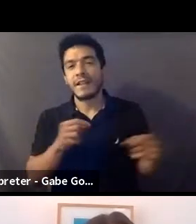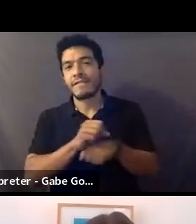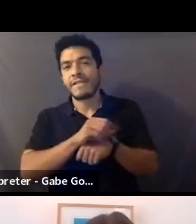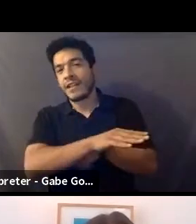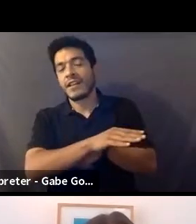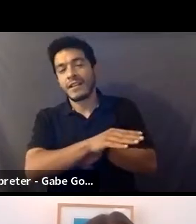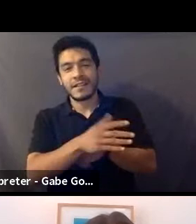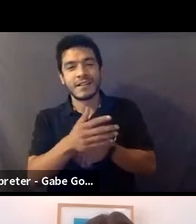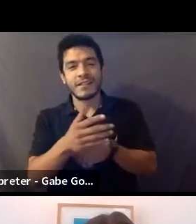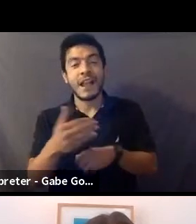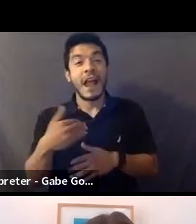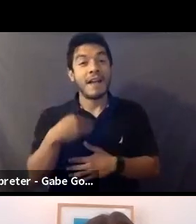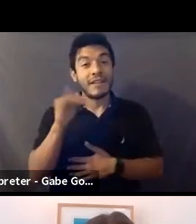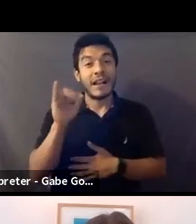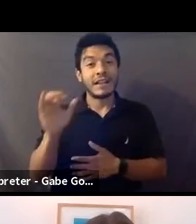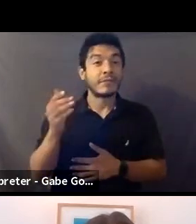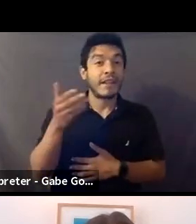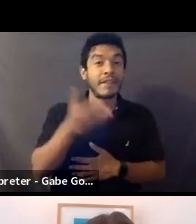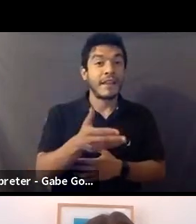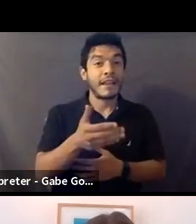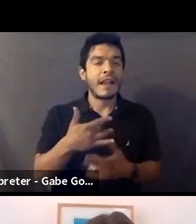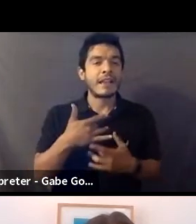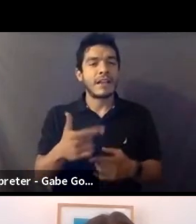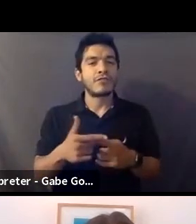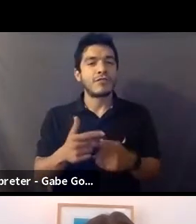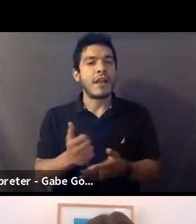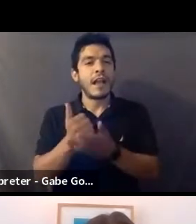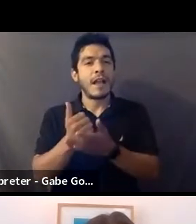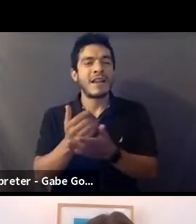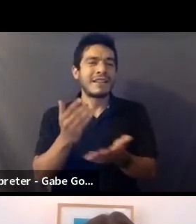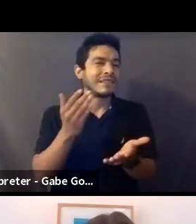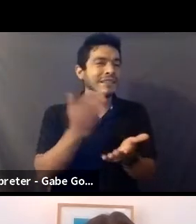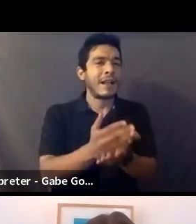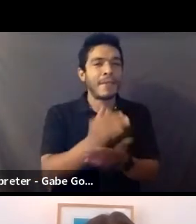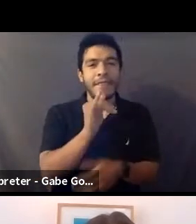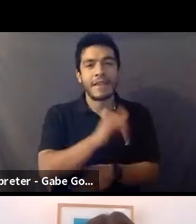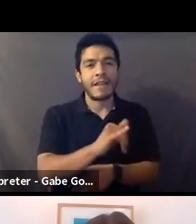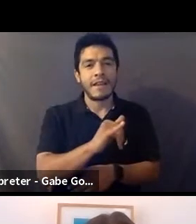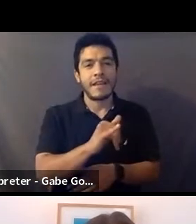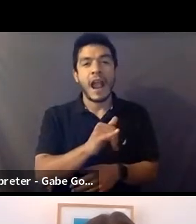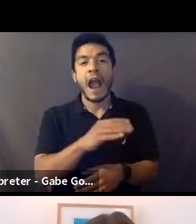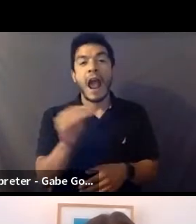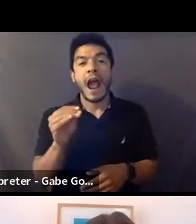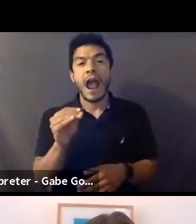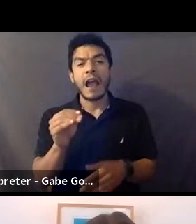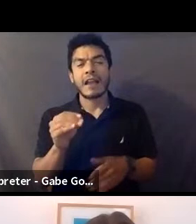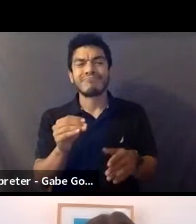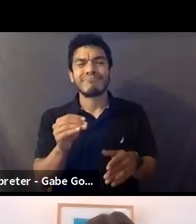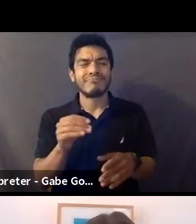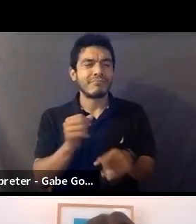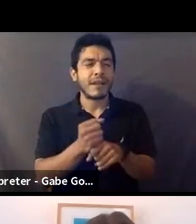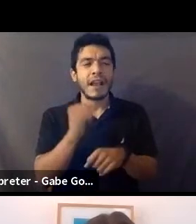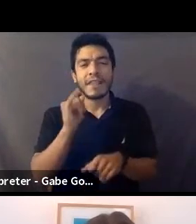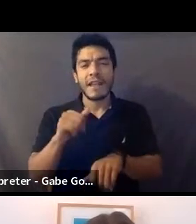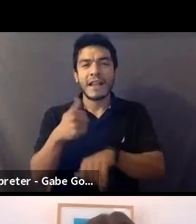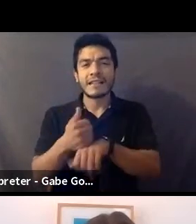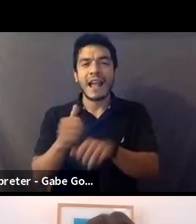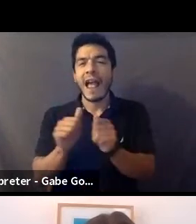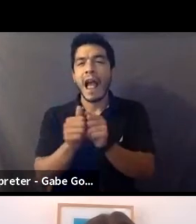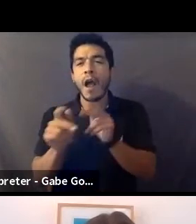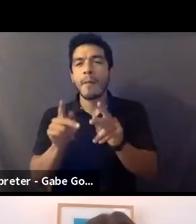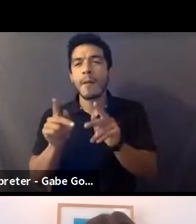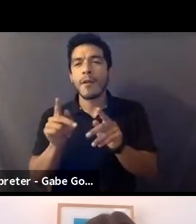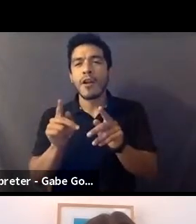You know, having an intimacy coordinator there tends to help, uh, bring everyone, uh, elevate the set to, uh, how people are